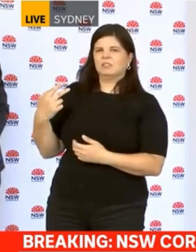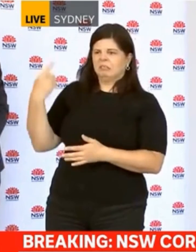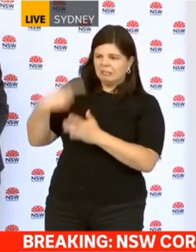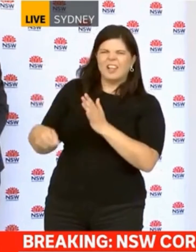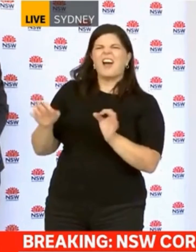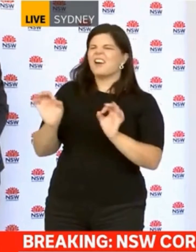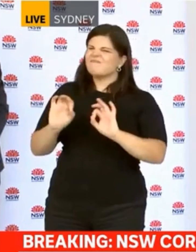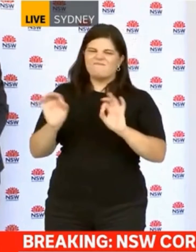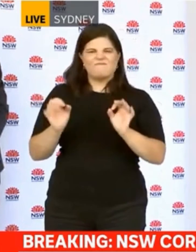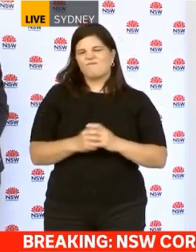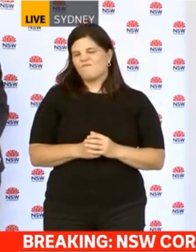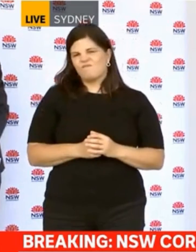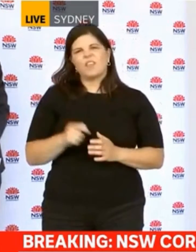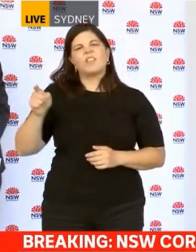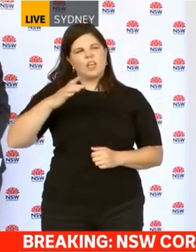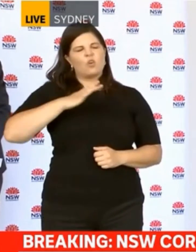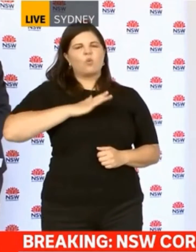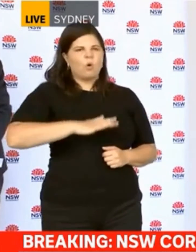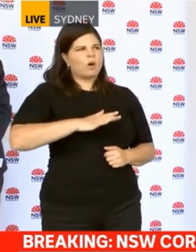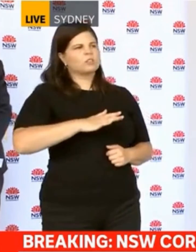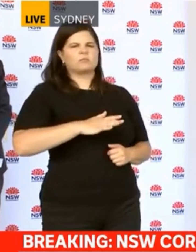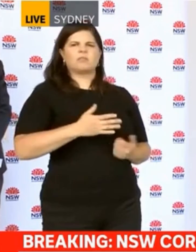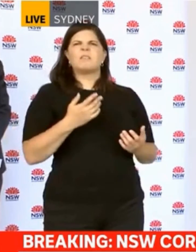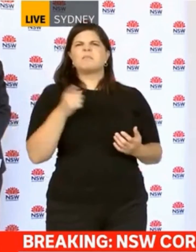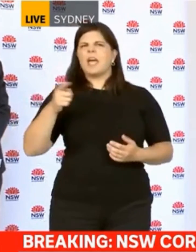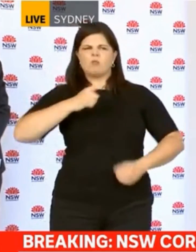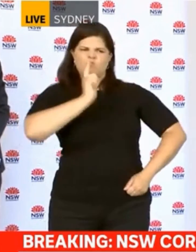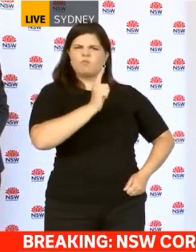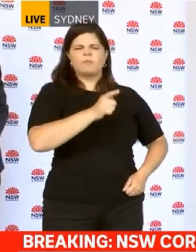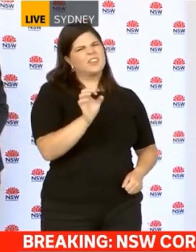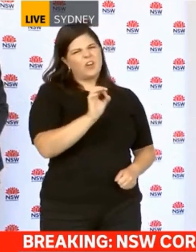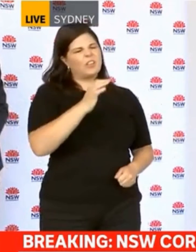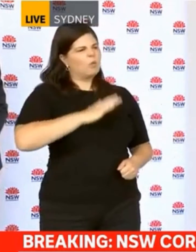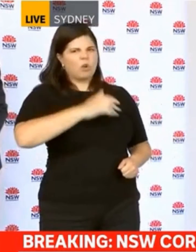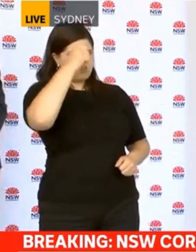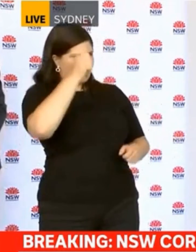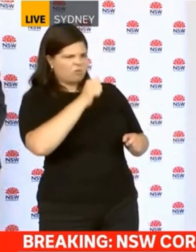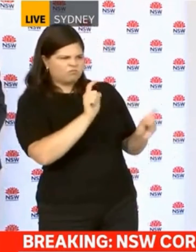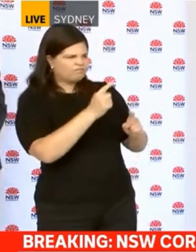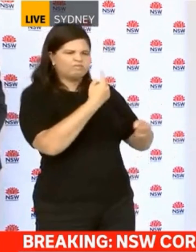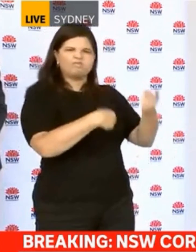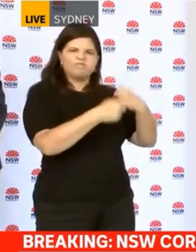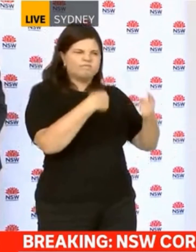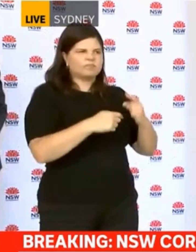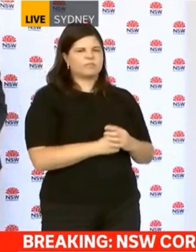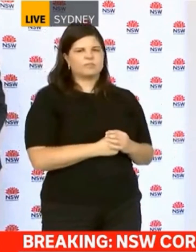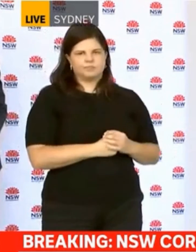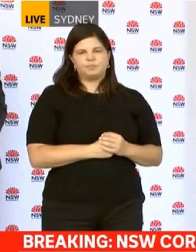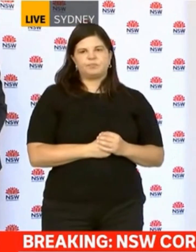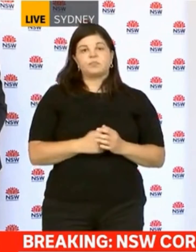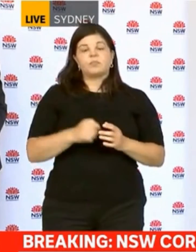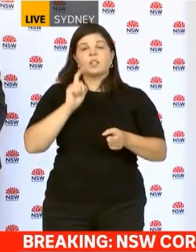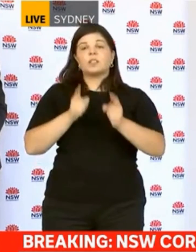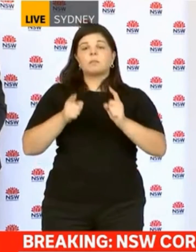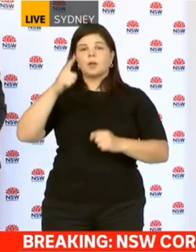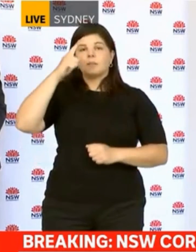about any retribution. Quite the contrary. Health just approaches it from a health perspective. They just want to know what the situation is. Because some people are remembering